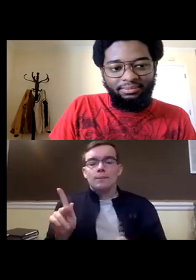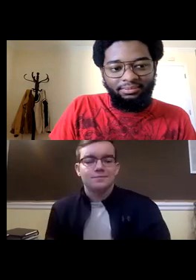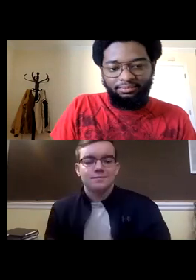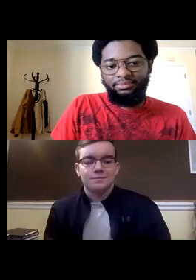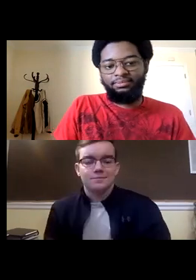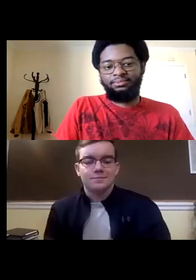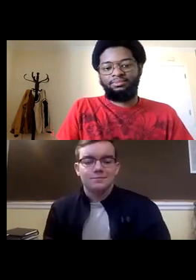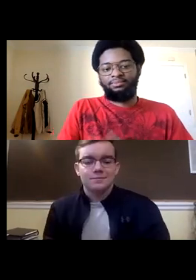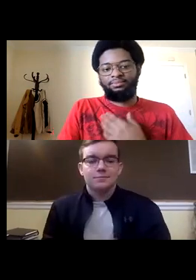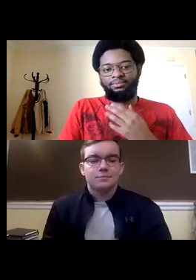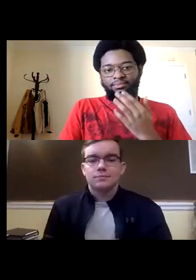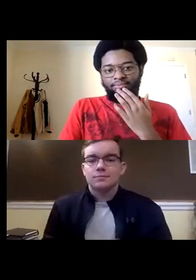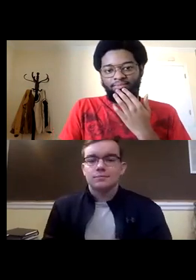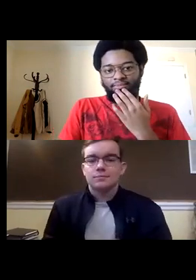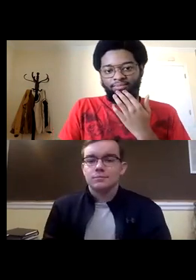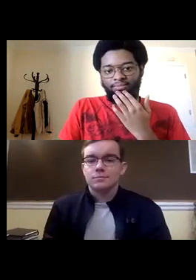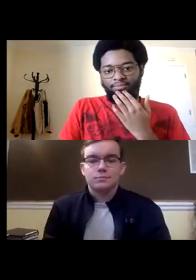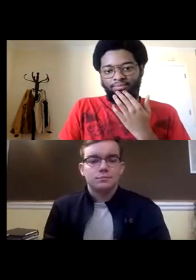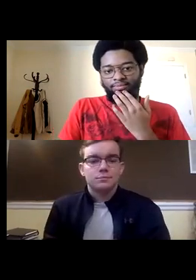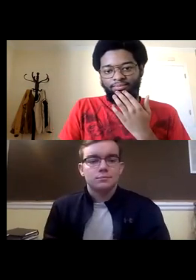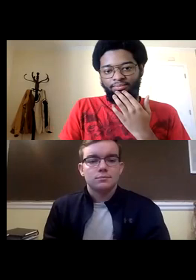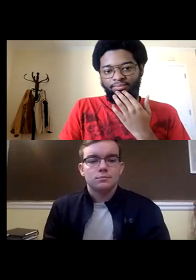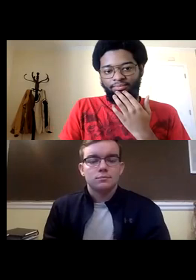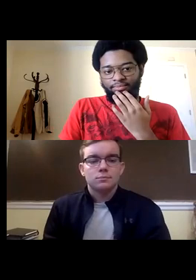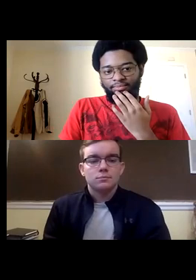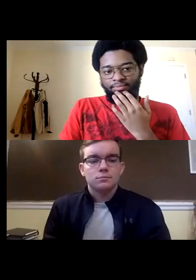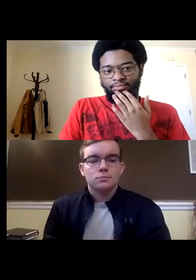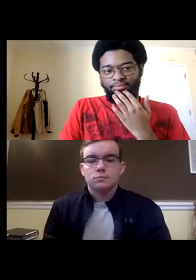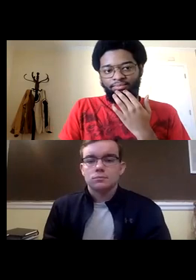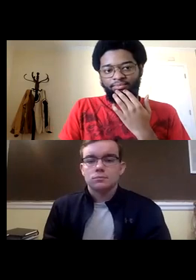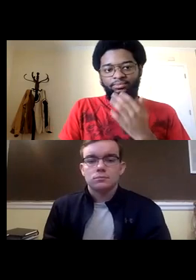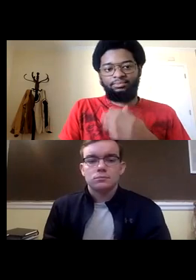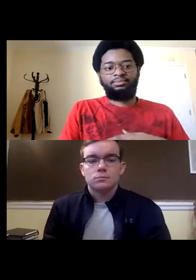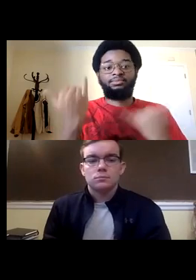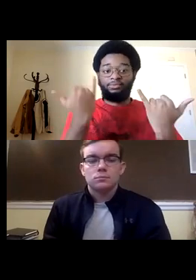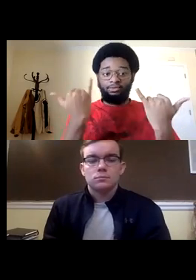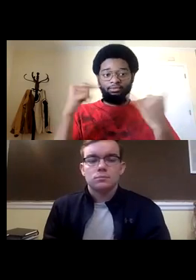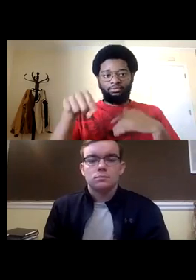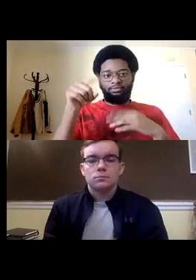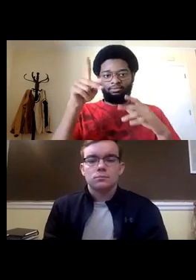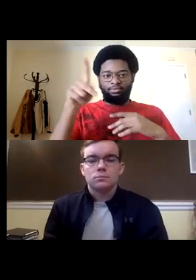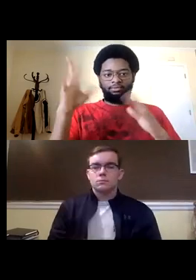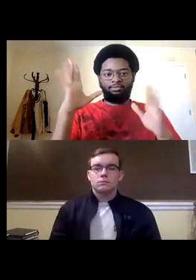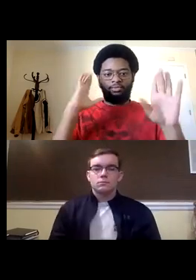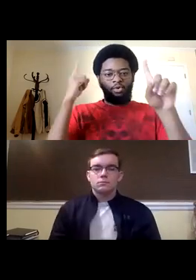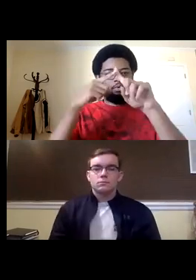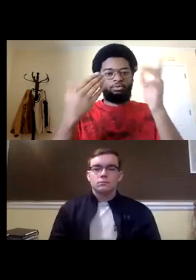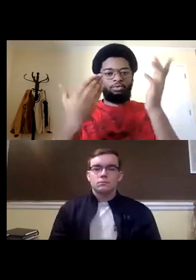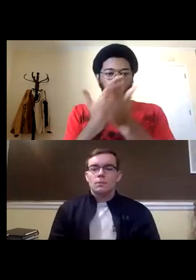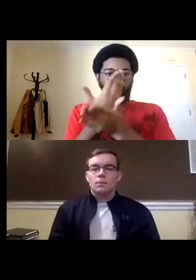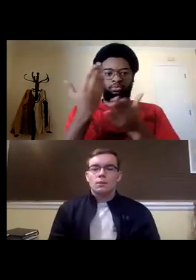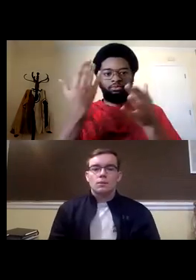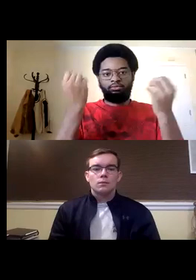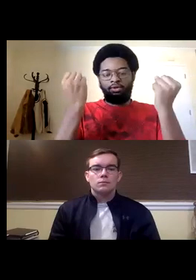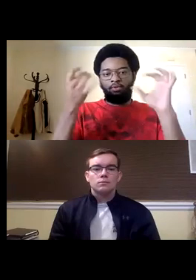ella i'm sorry it's frozen is that just me all right